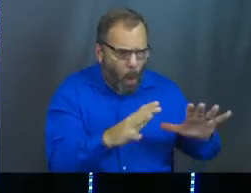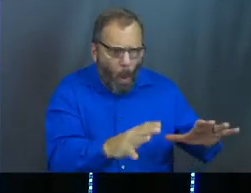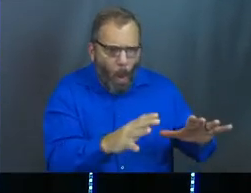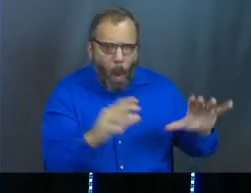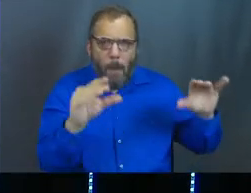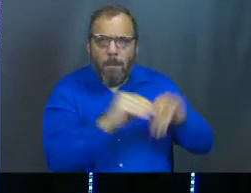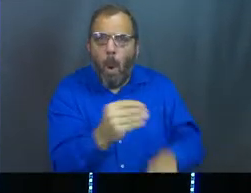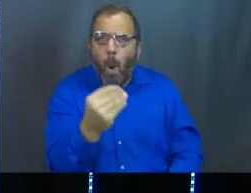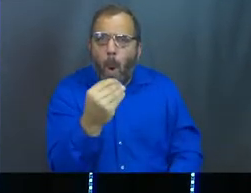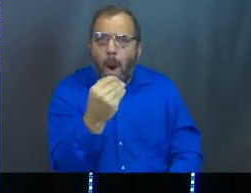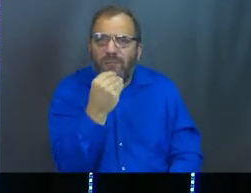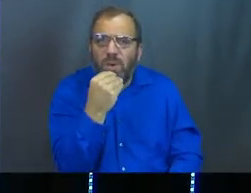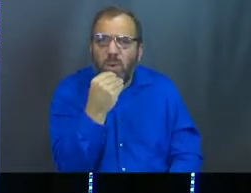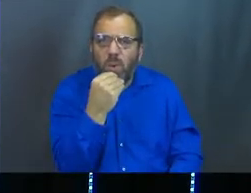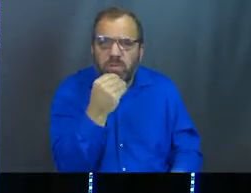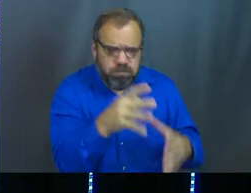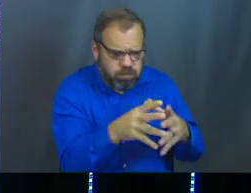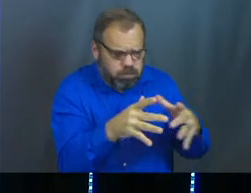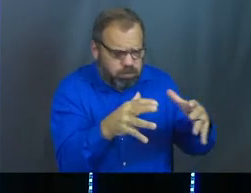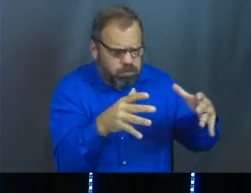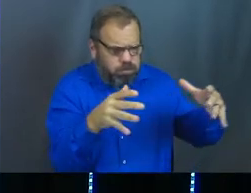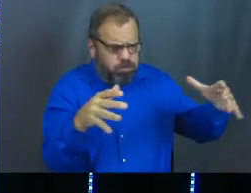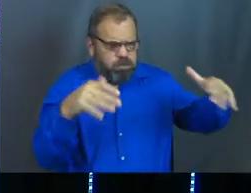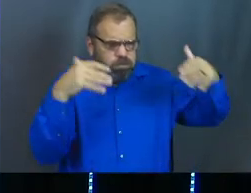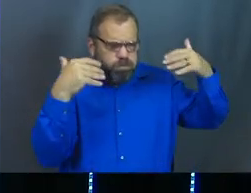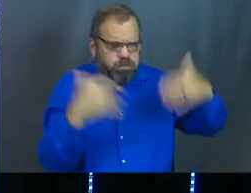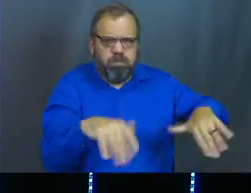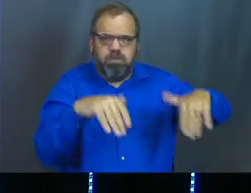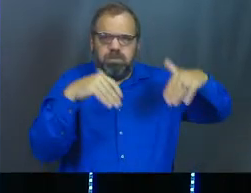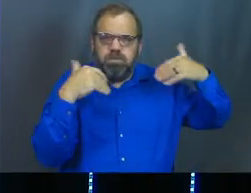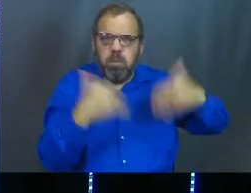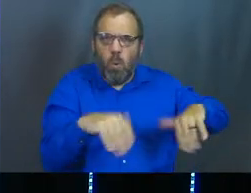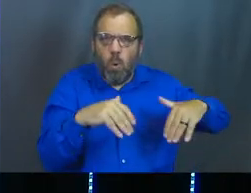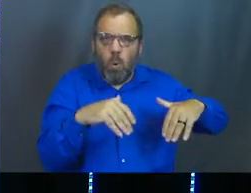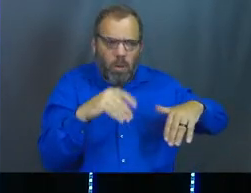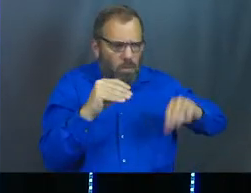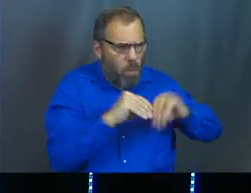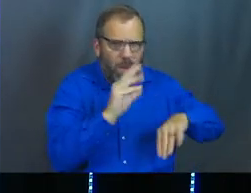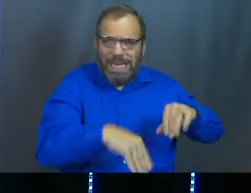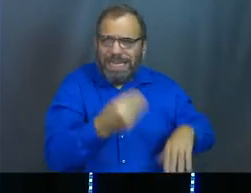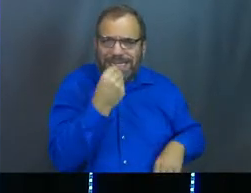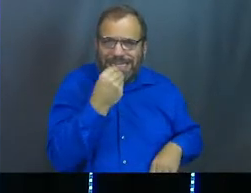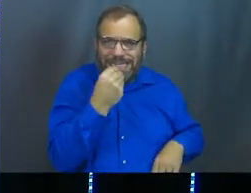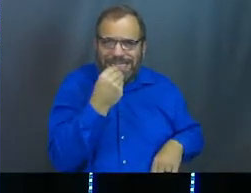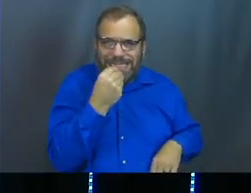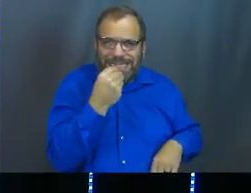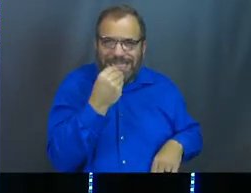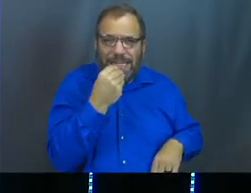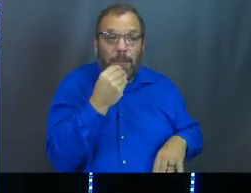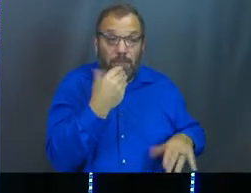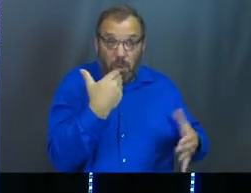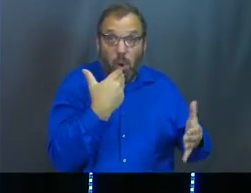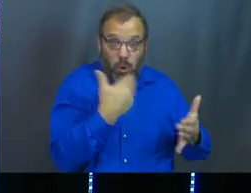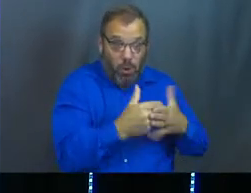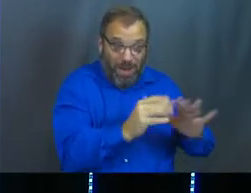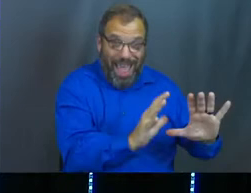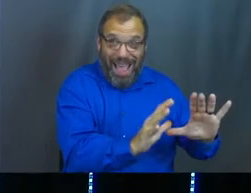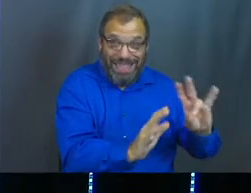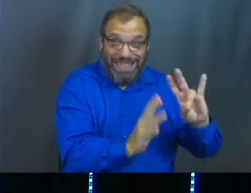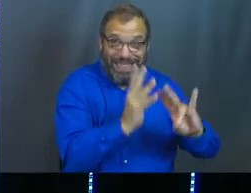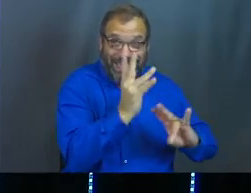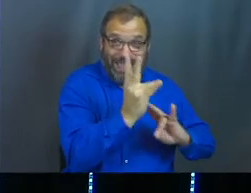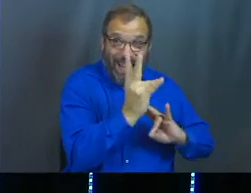going to be more food created in Egypt than any of those people could actually eat. And he's like, and not only was it going to be awesome,